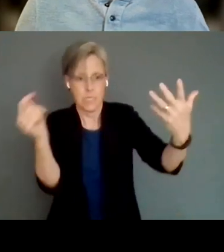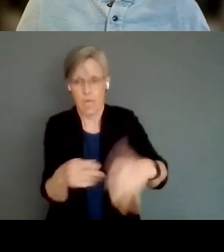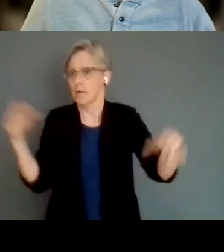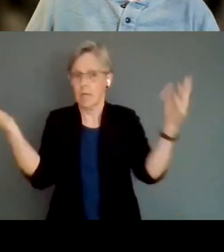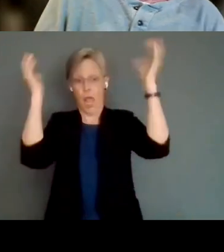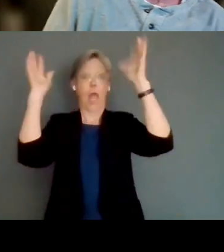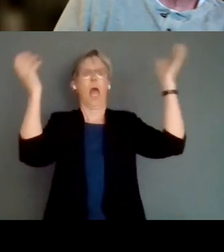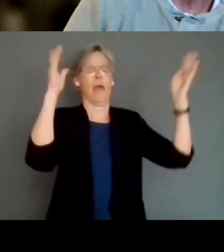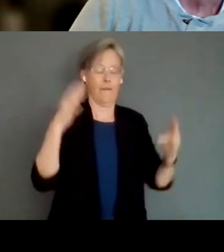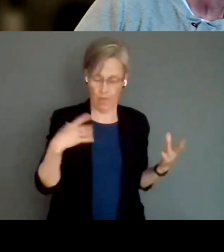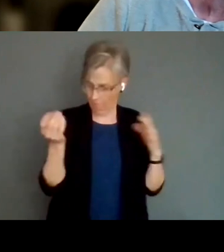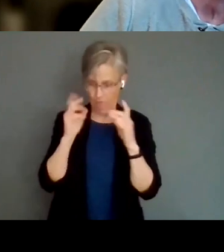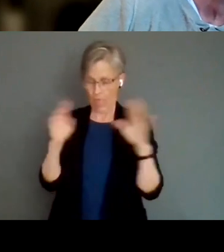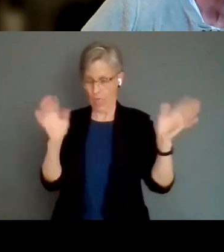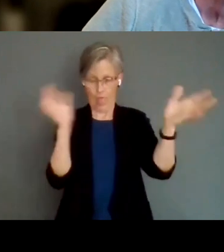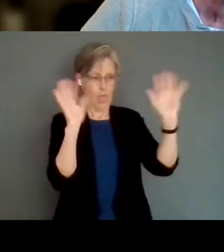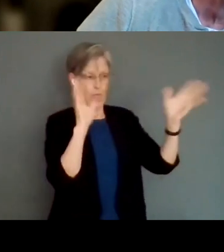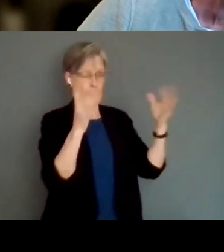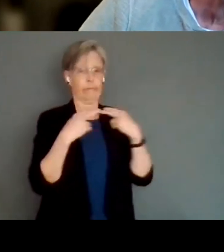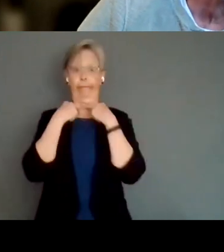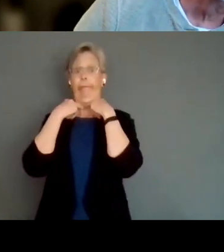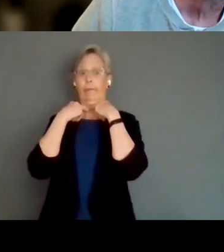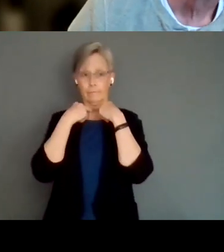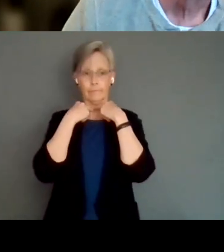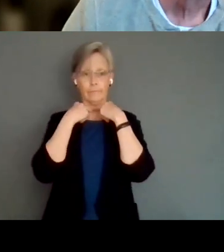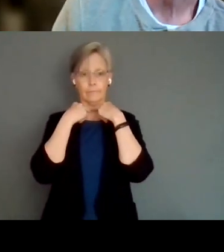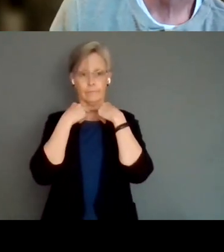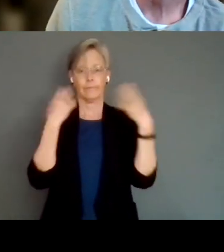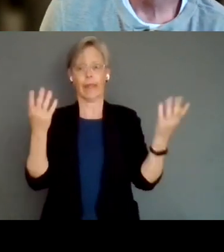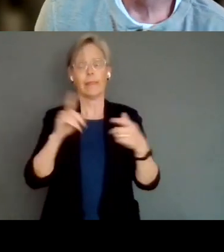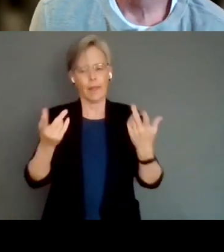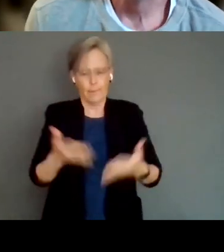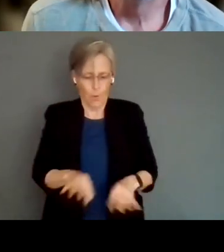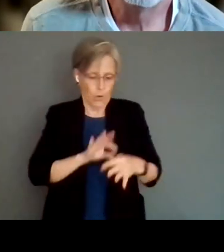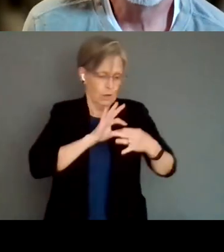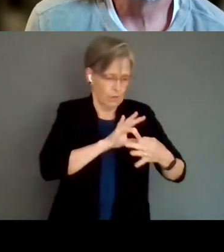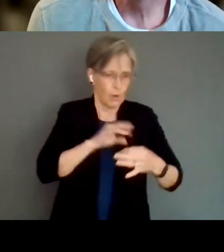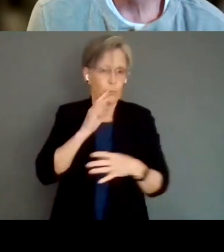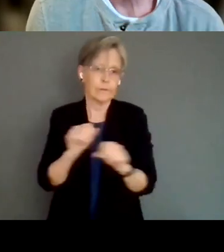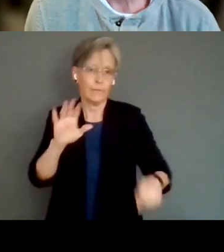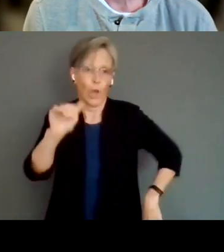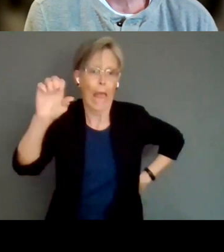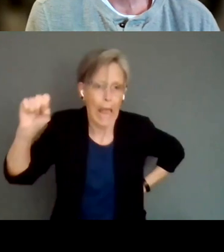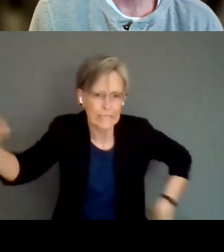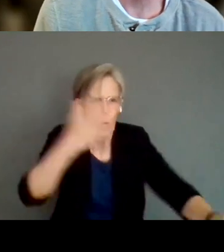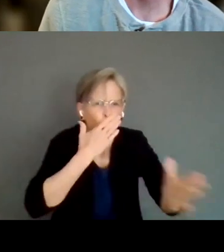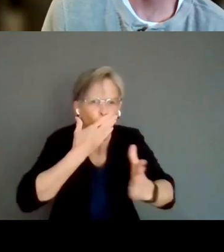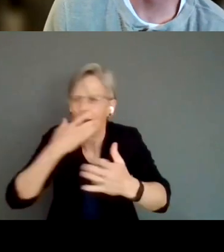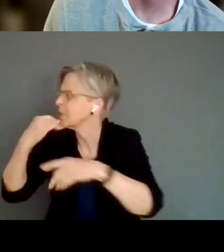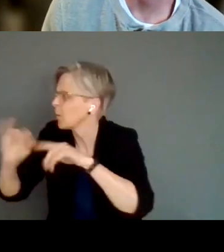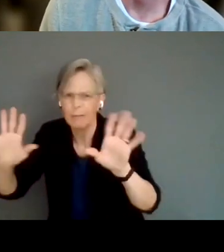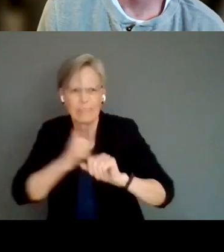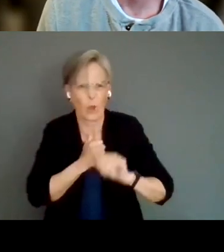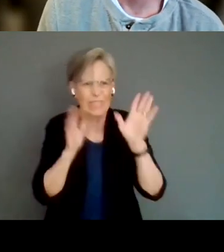we're tying ourselves up in knots. So that's where the relational approach to diversity will save your asses. Well, sorry for you.